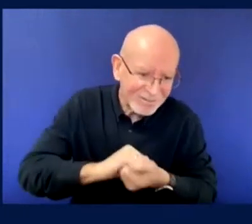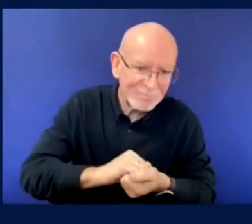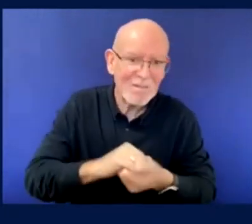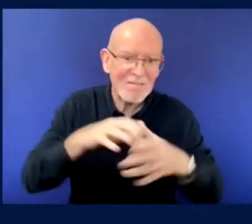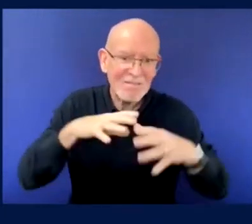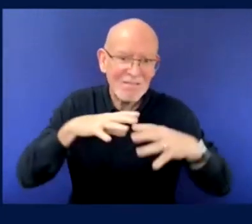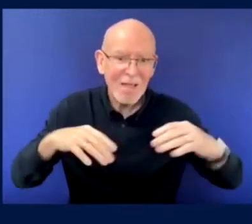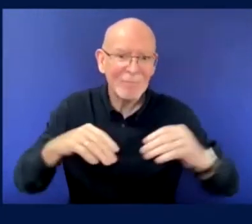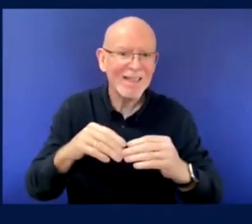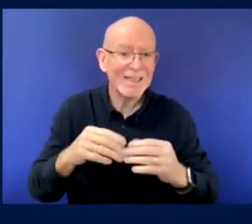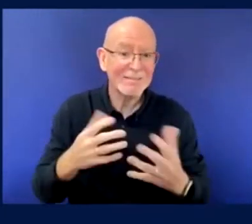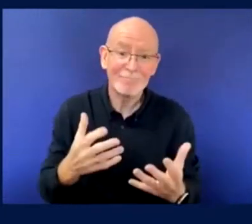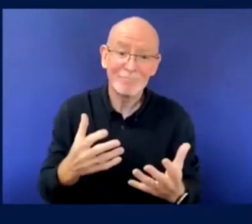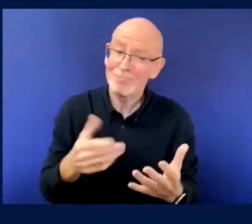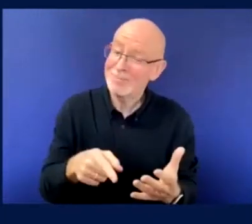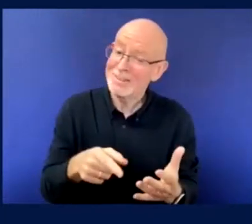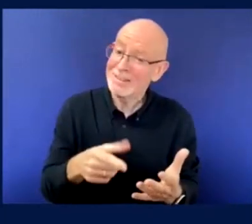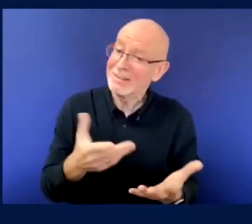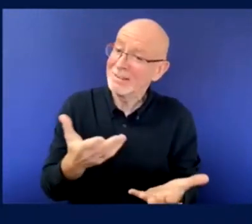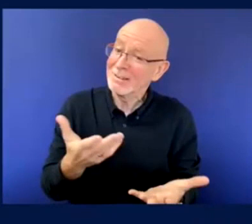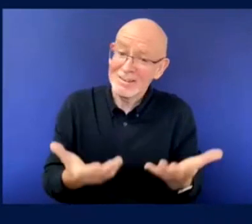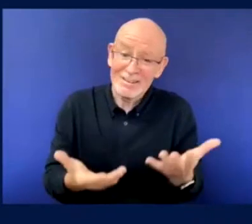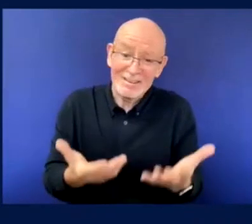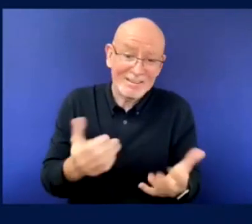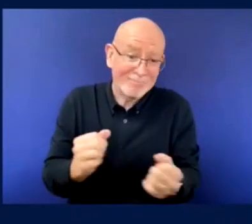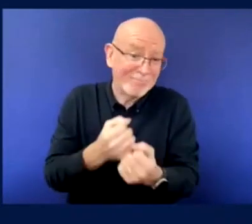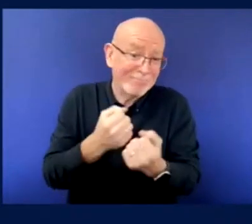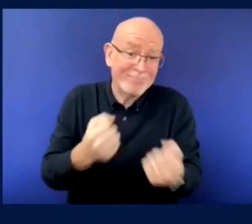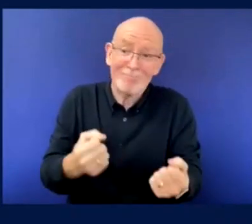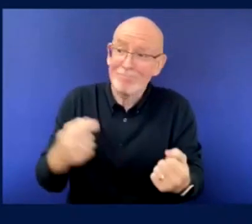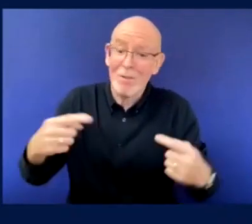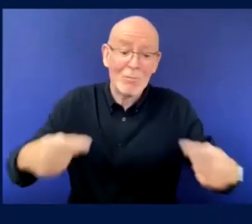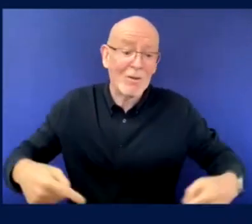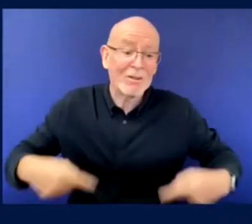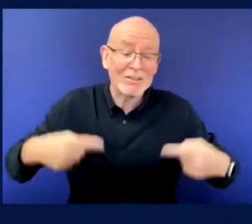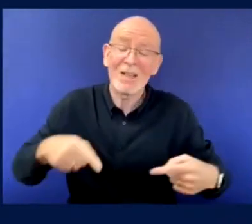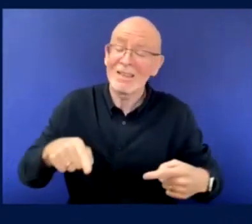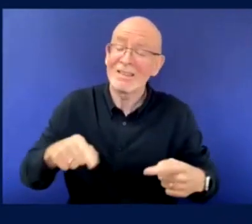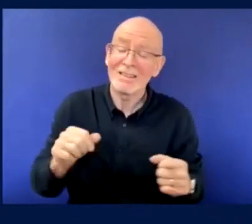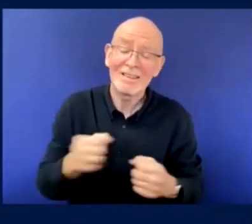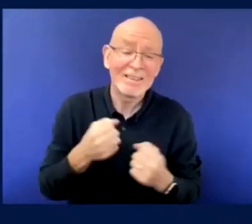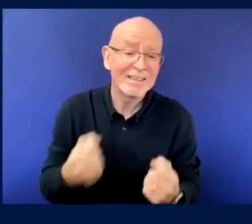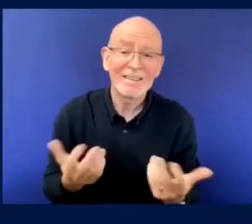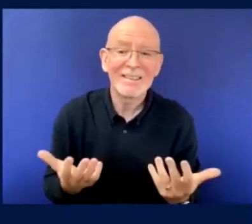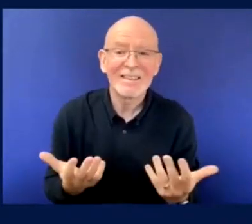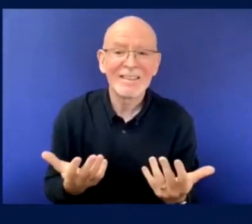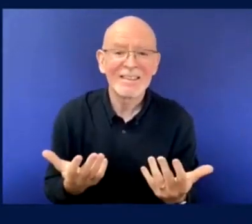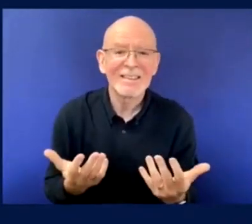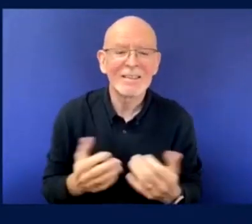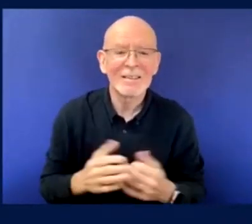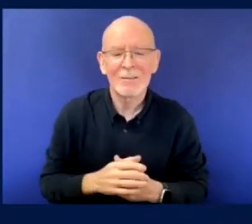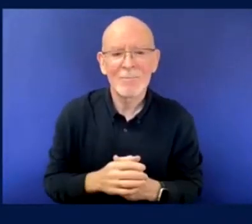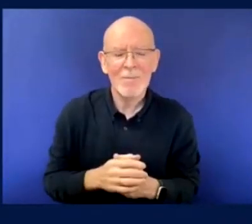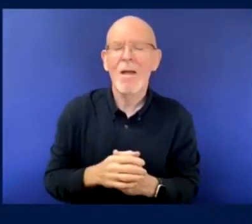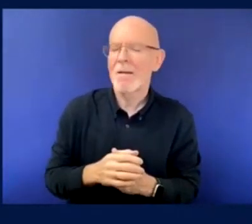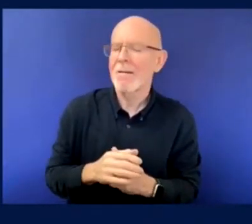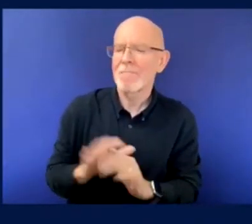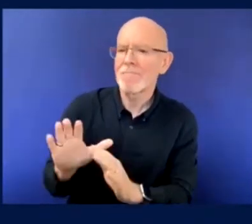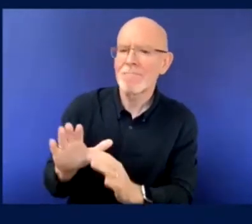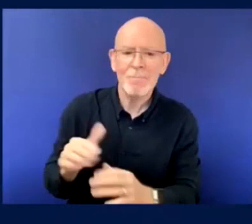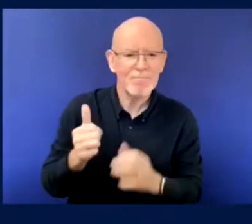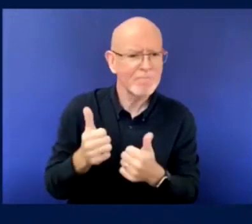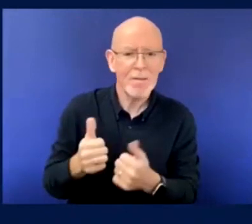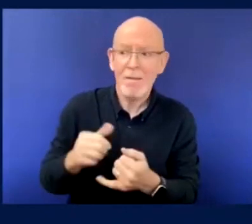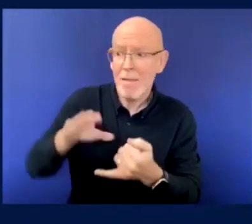best game, best stadium you've visited either, both as a, uh, Werder, uh, fan, but also as a, as a neutral?